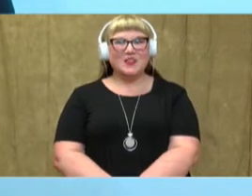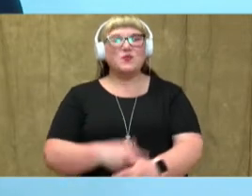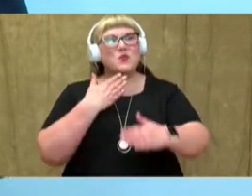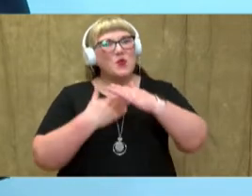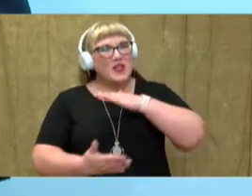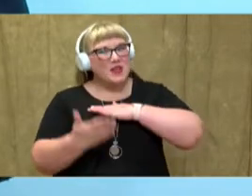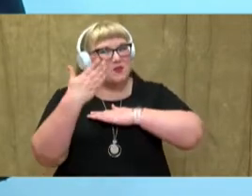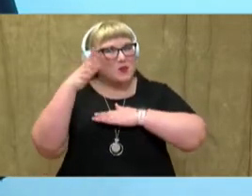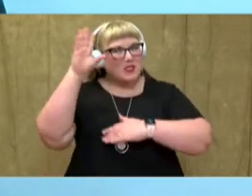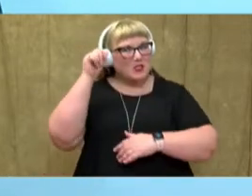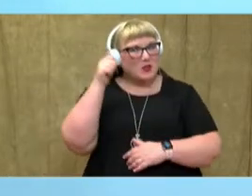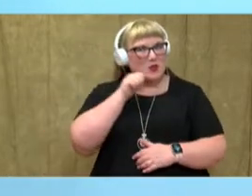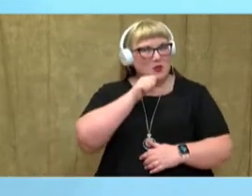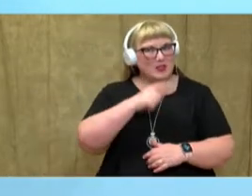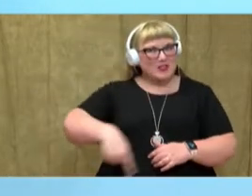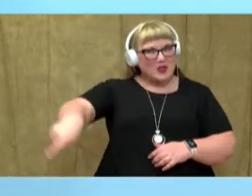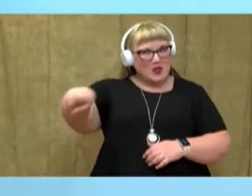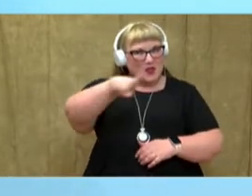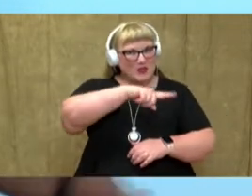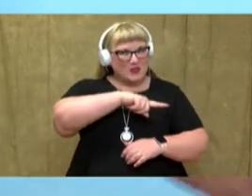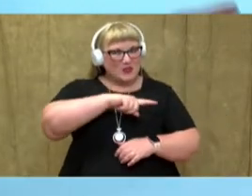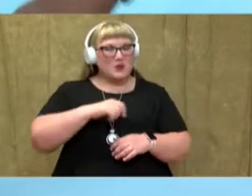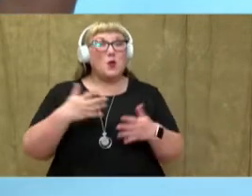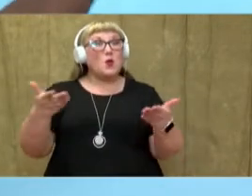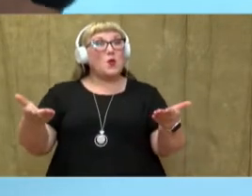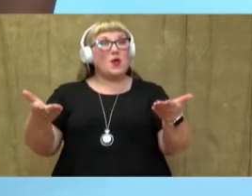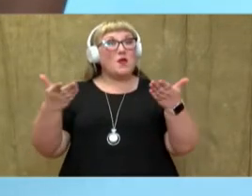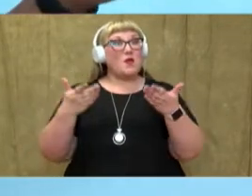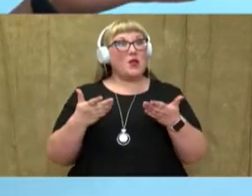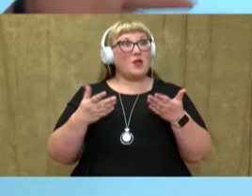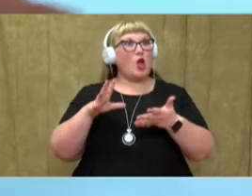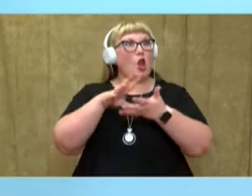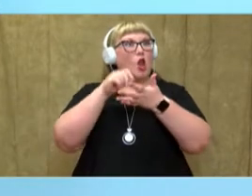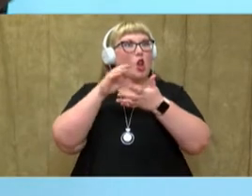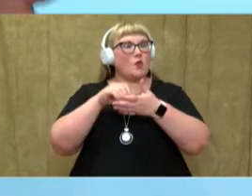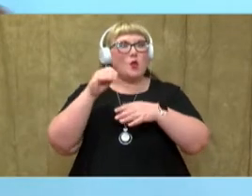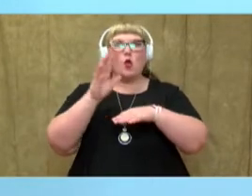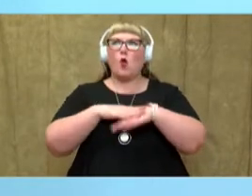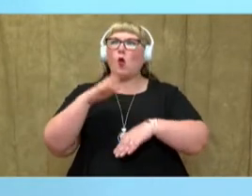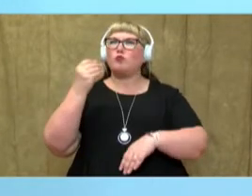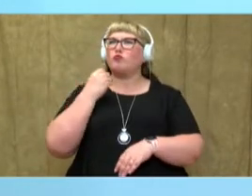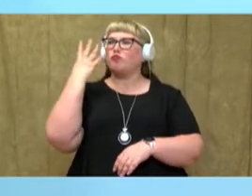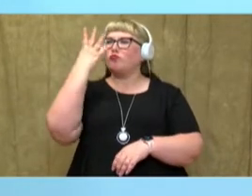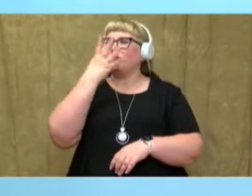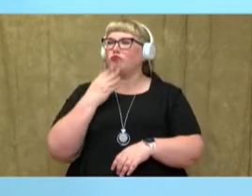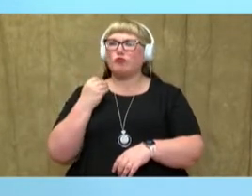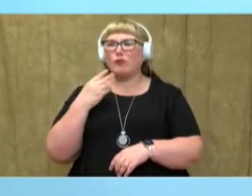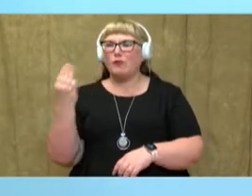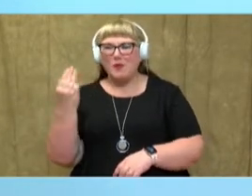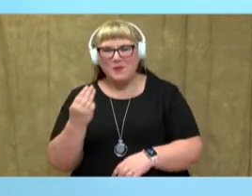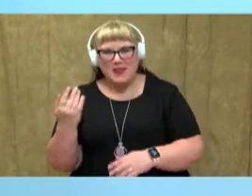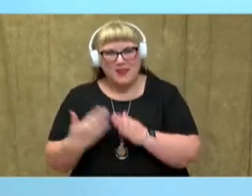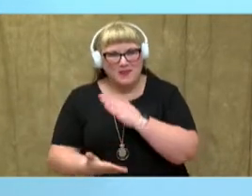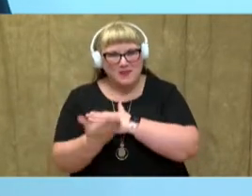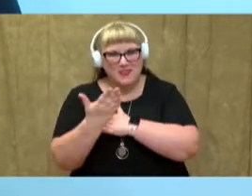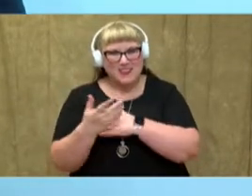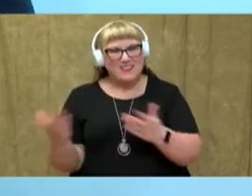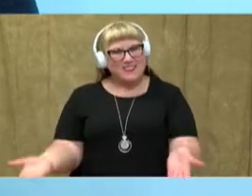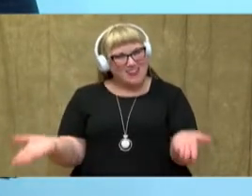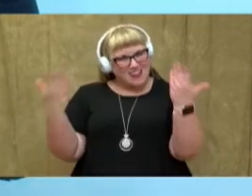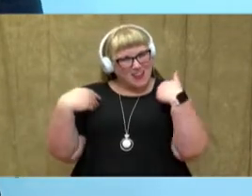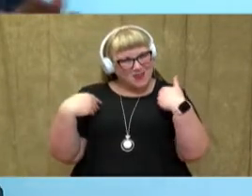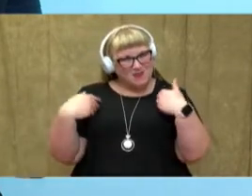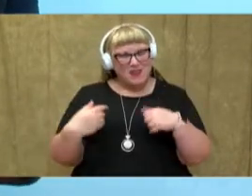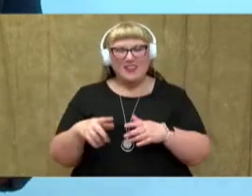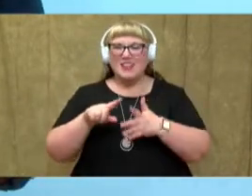Good morning, boys and girls, and welcome to our learning on this beautiful Monday morning. Come on in and